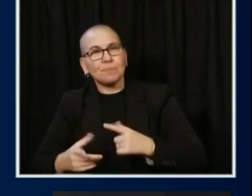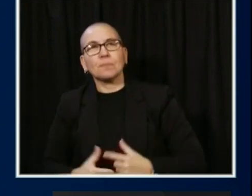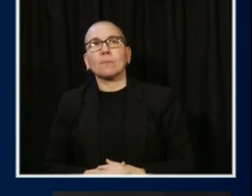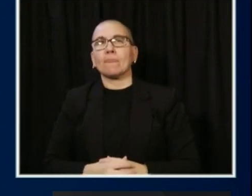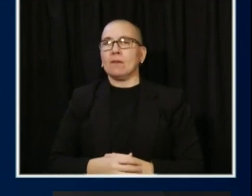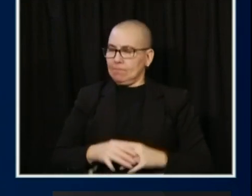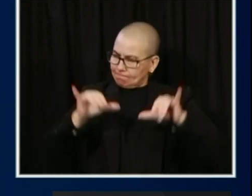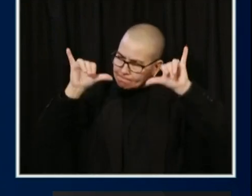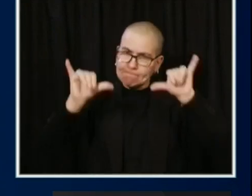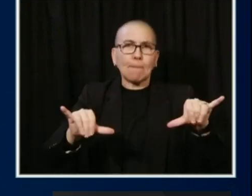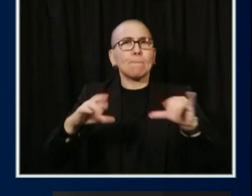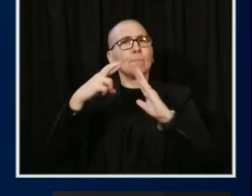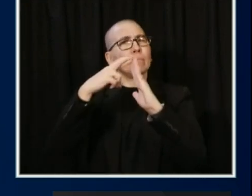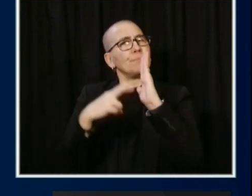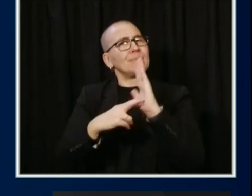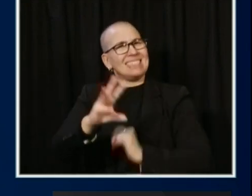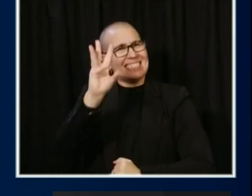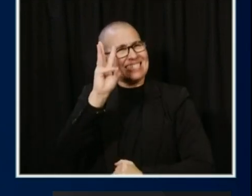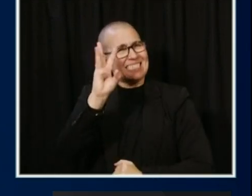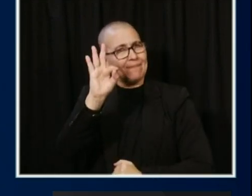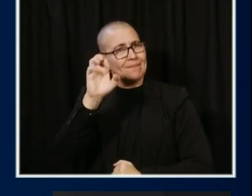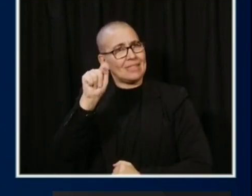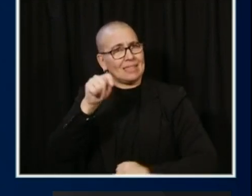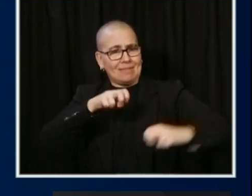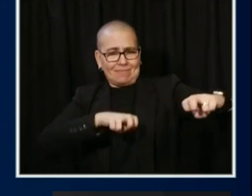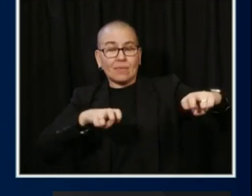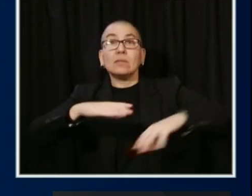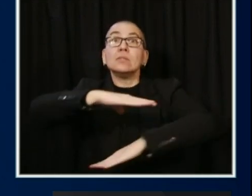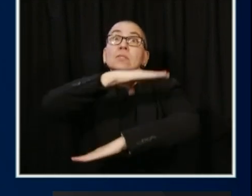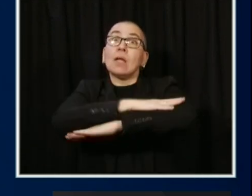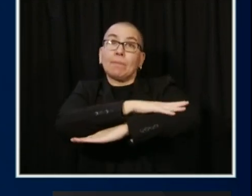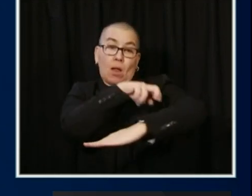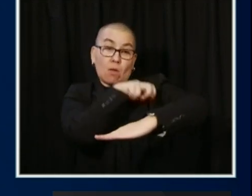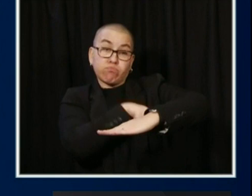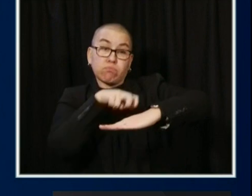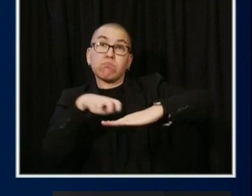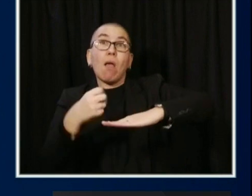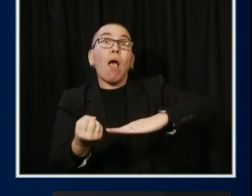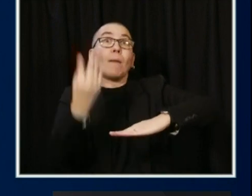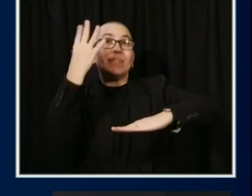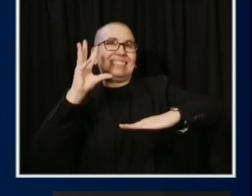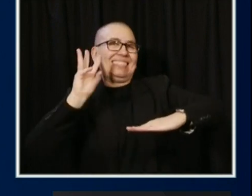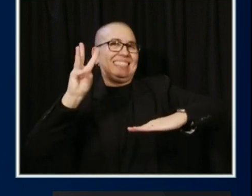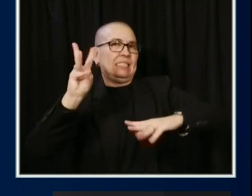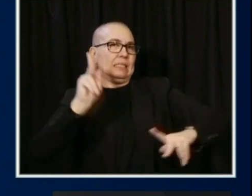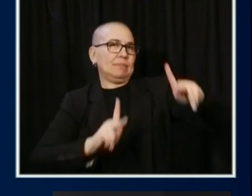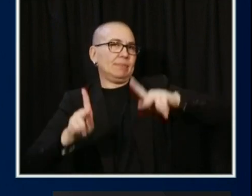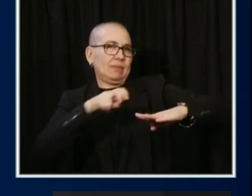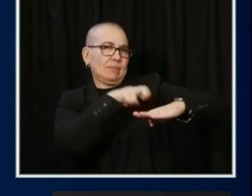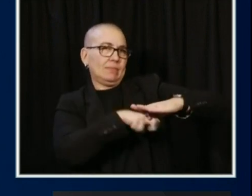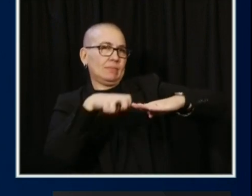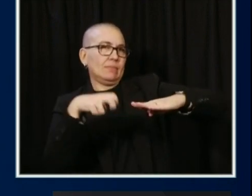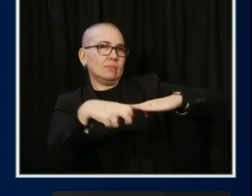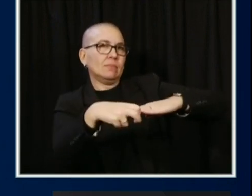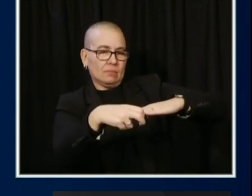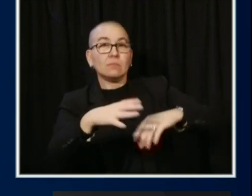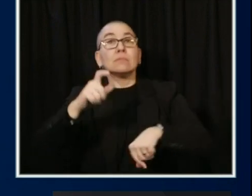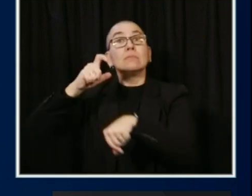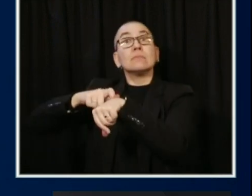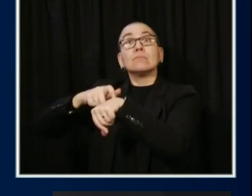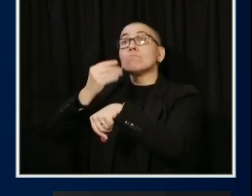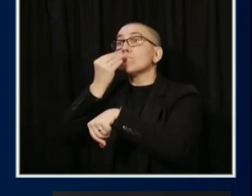people at a table, ask for masks, and then the 10 p.m. stop serving of food at that point in time.